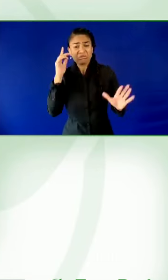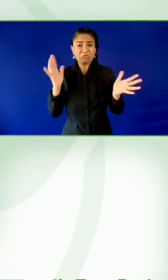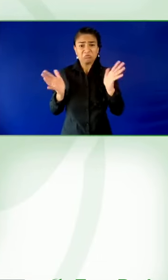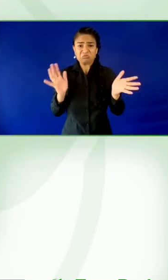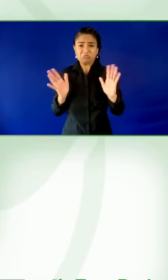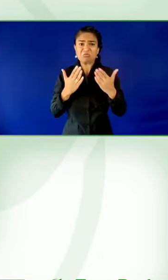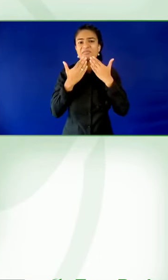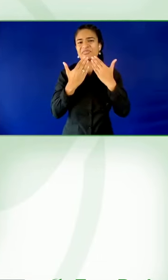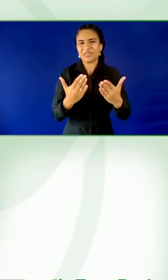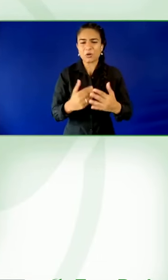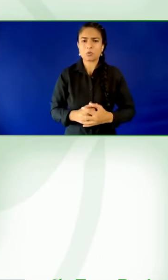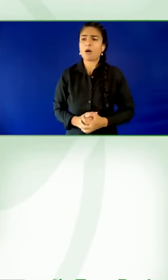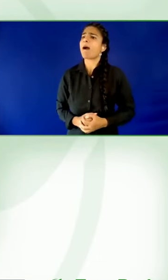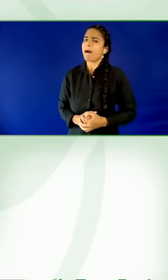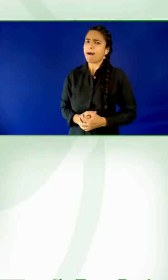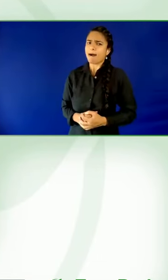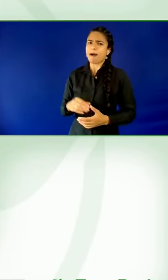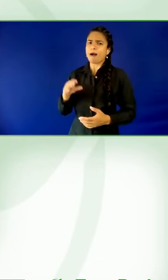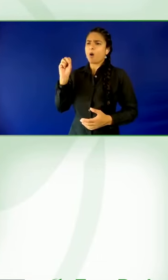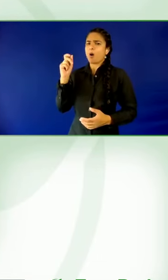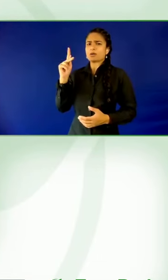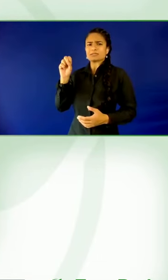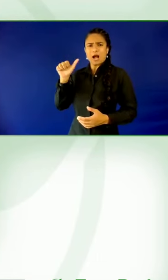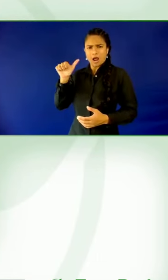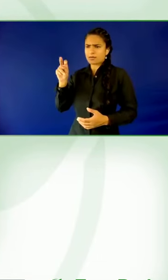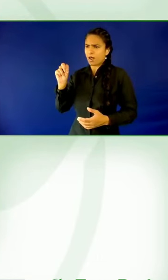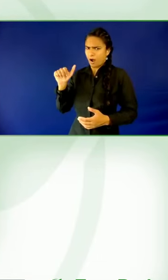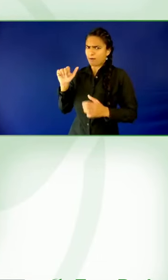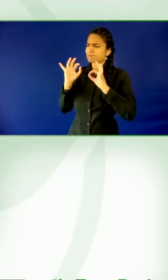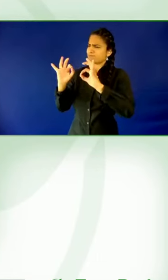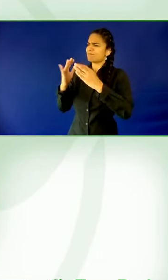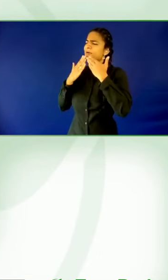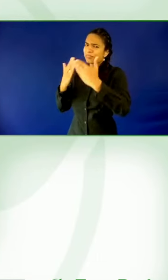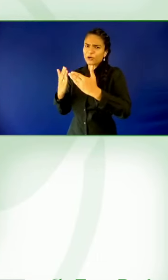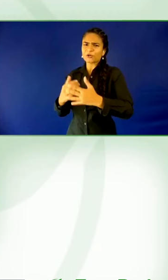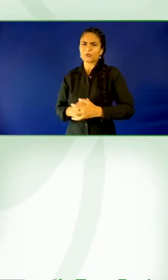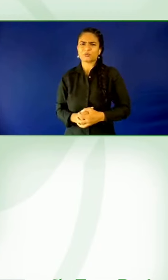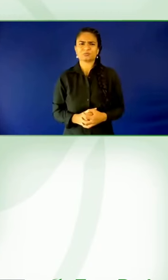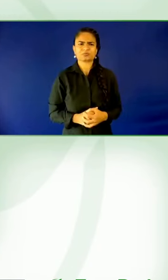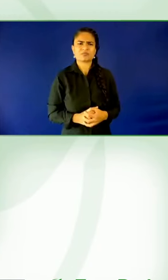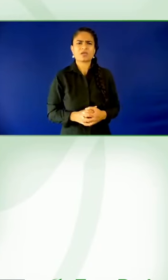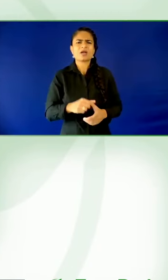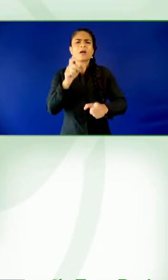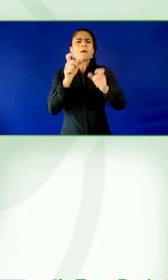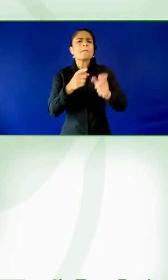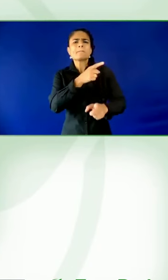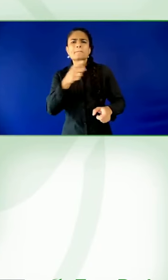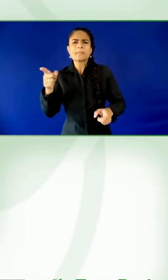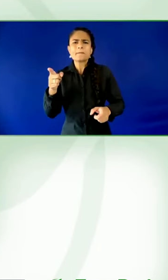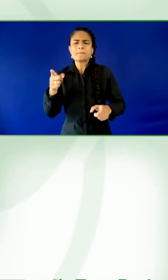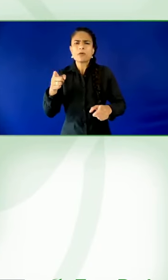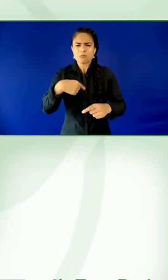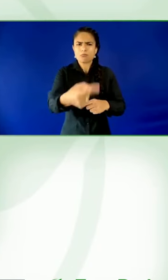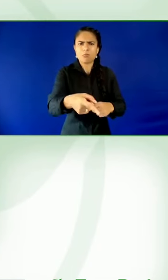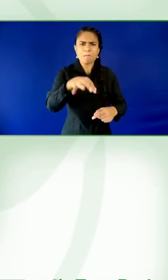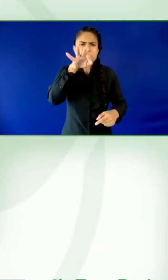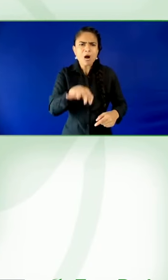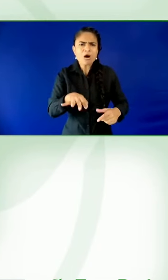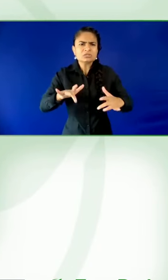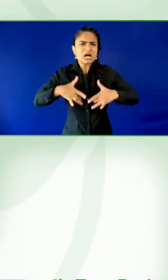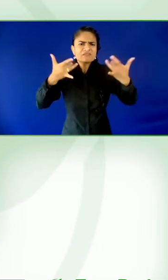information from our marketing department and a marketing department group will be sending